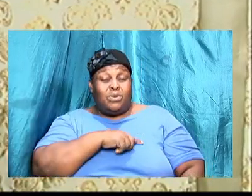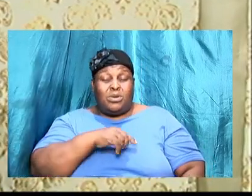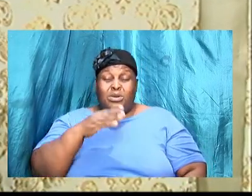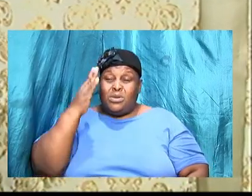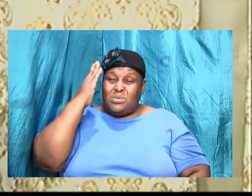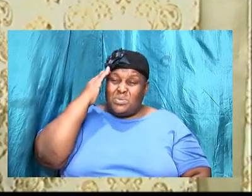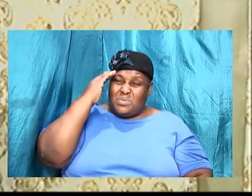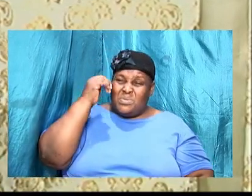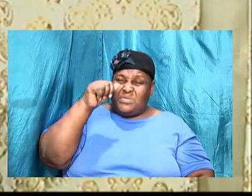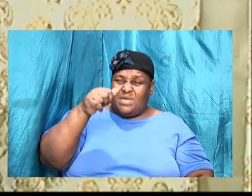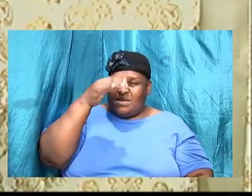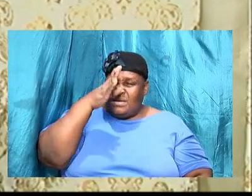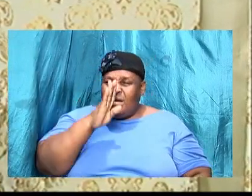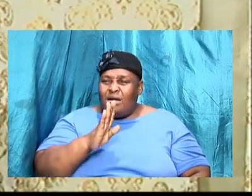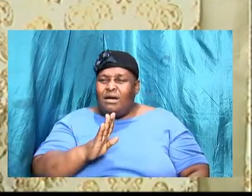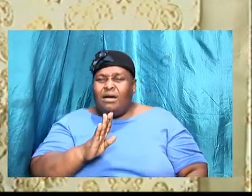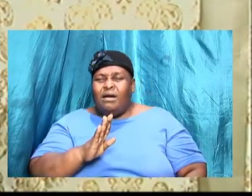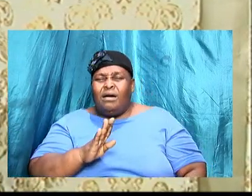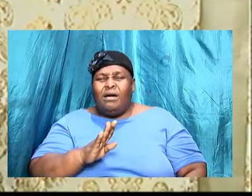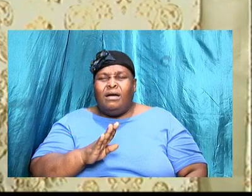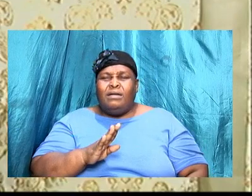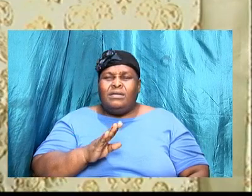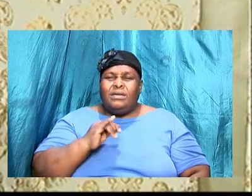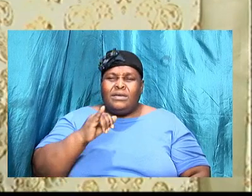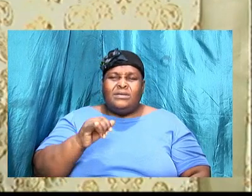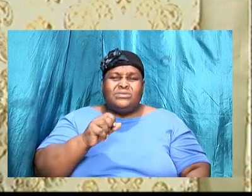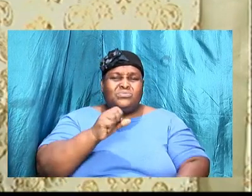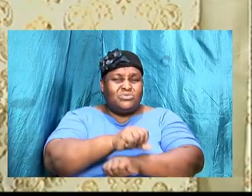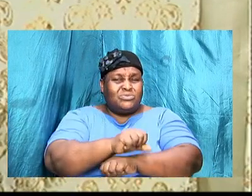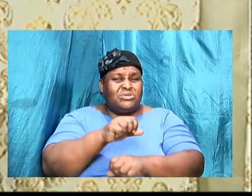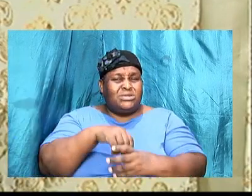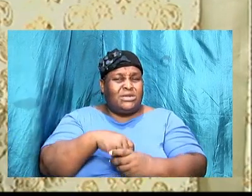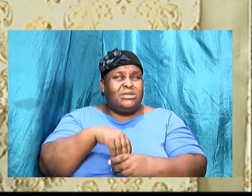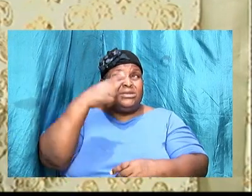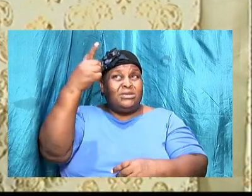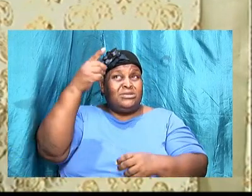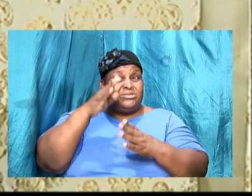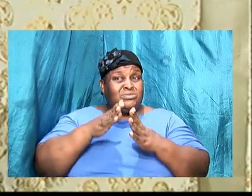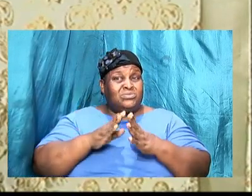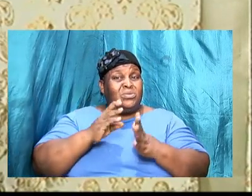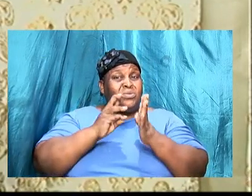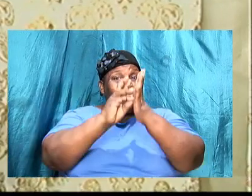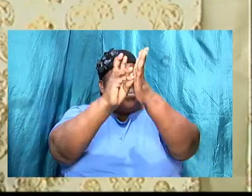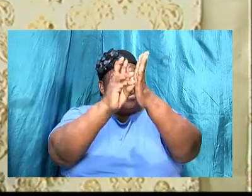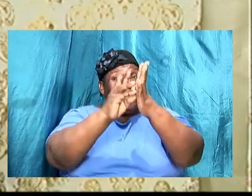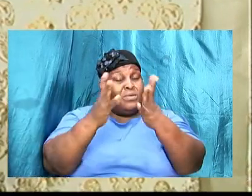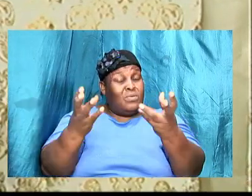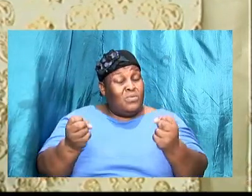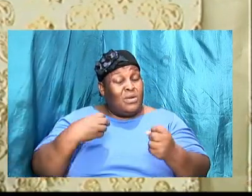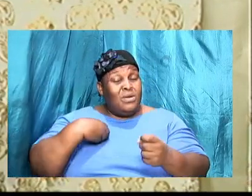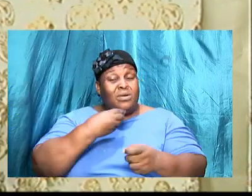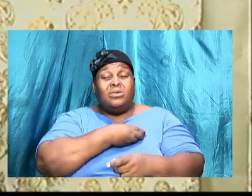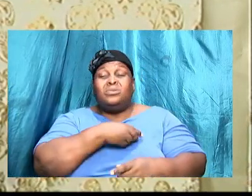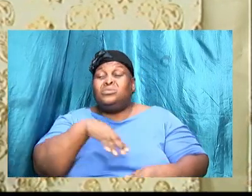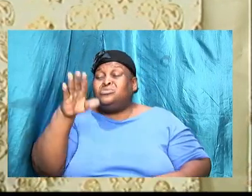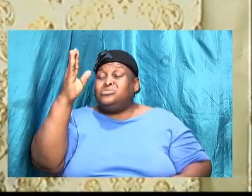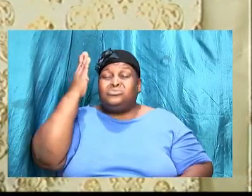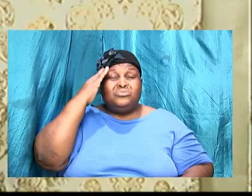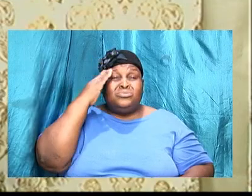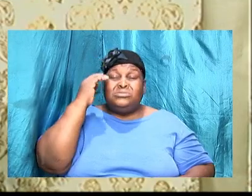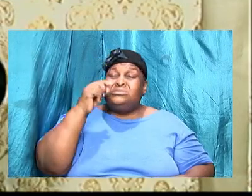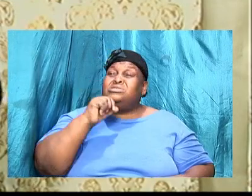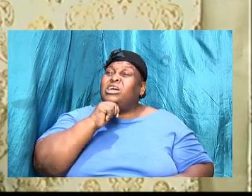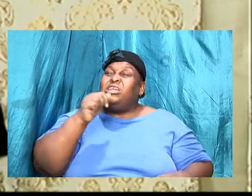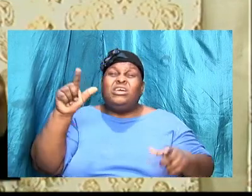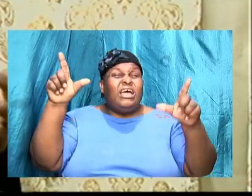incorporate this thing within his will. Hallelujah. I want us to know that this is not a license for us